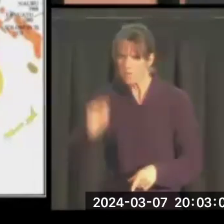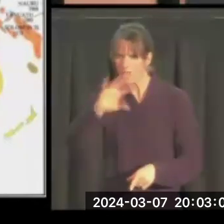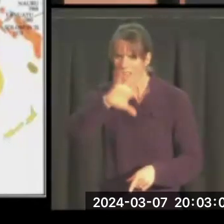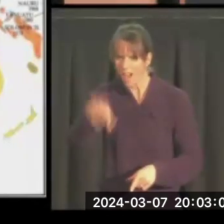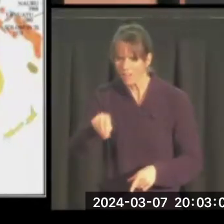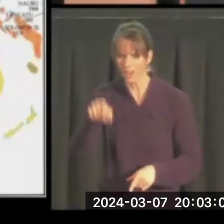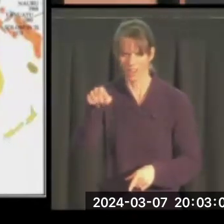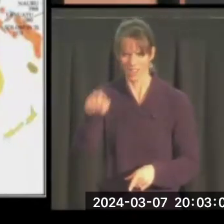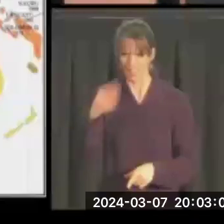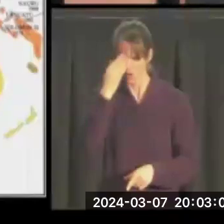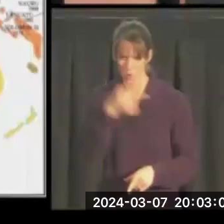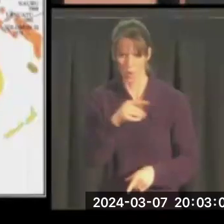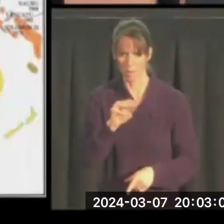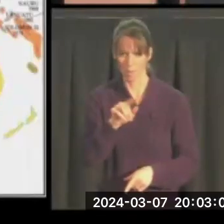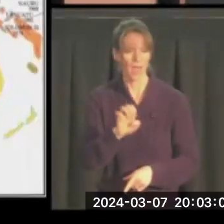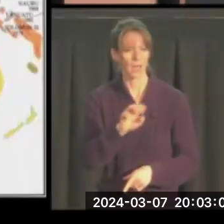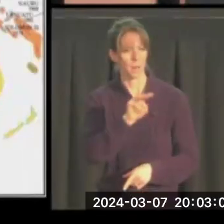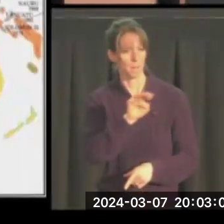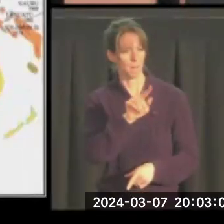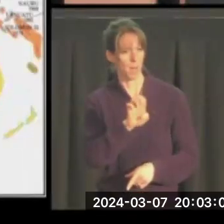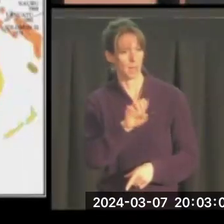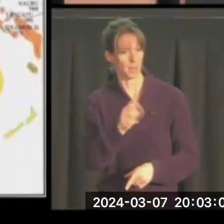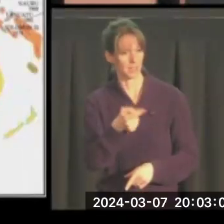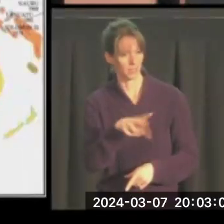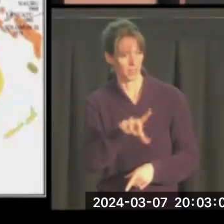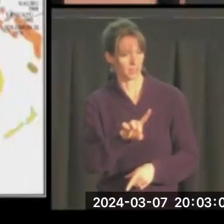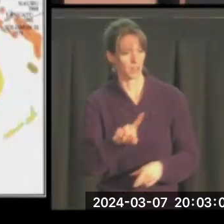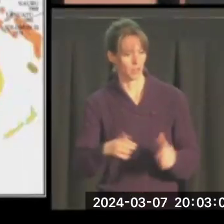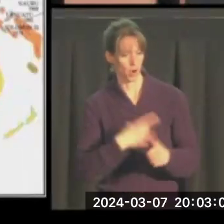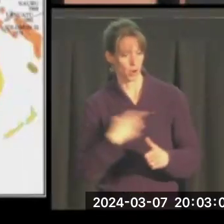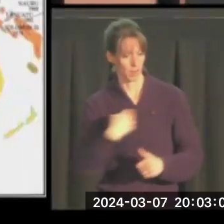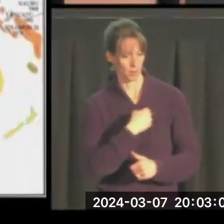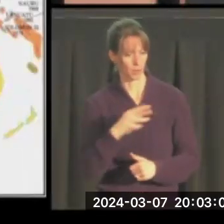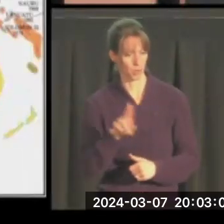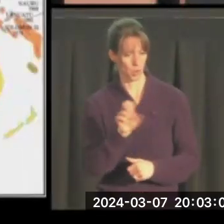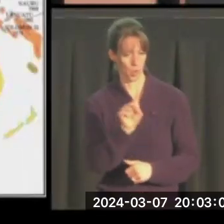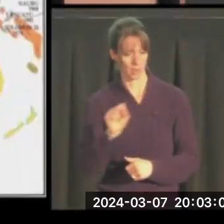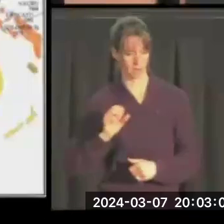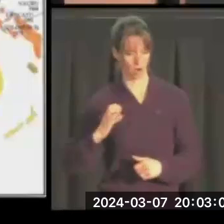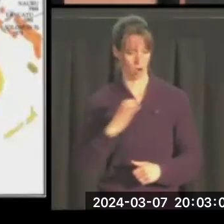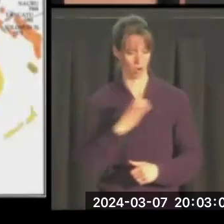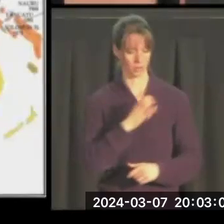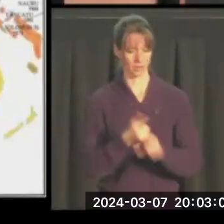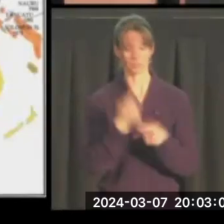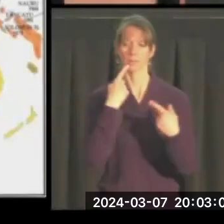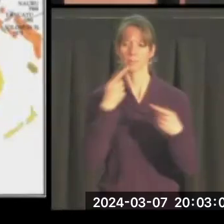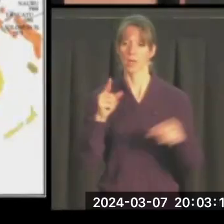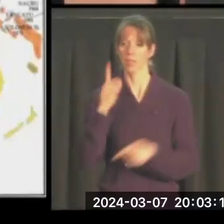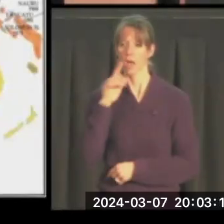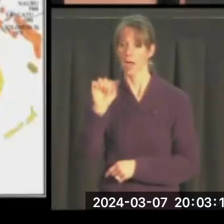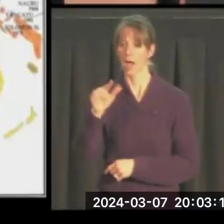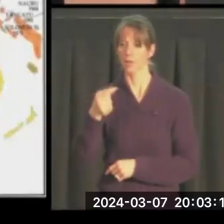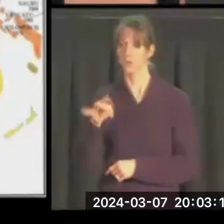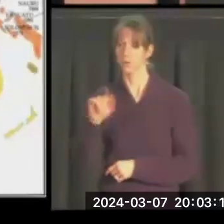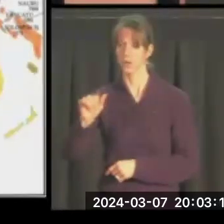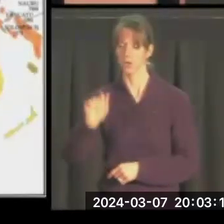And he said, Mike Mansfield was the first member of the US Congress that publicly stated he thought that Algeria ought to be